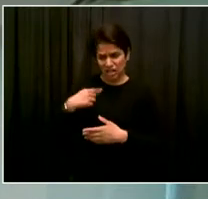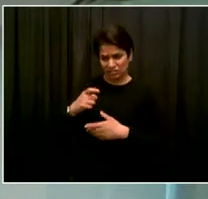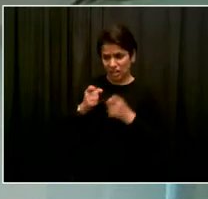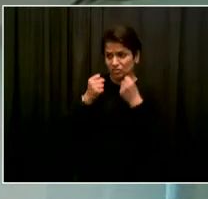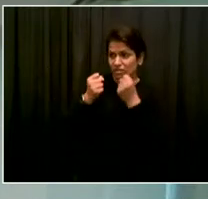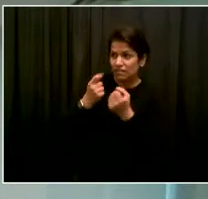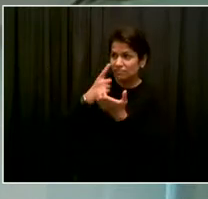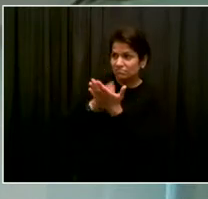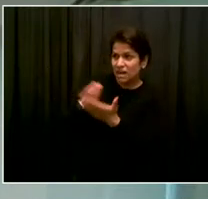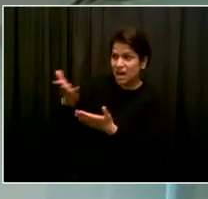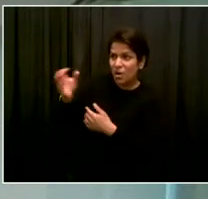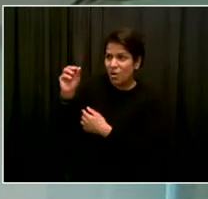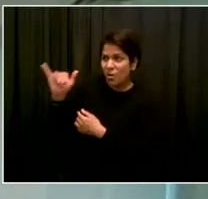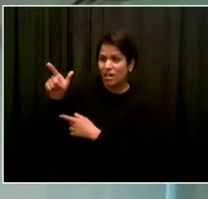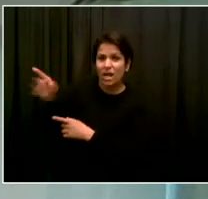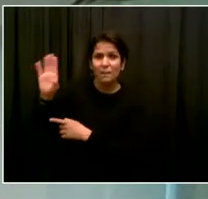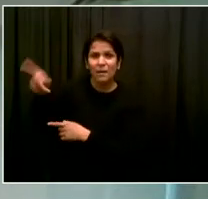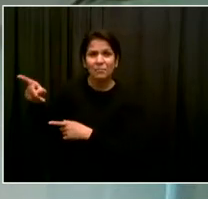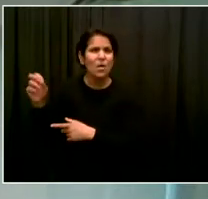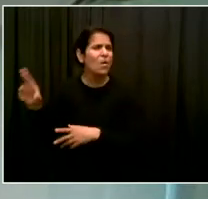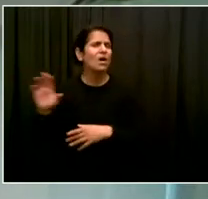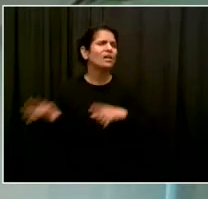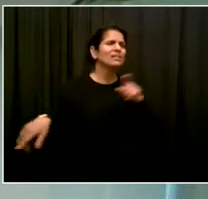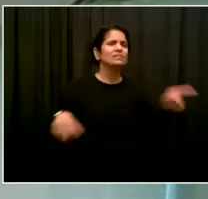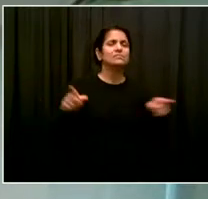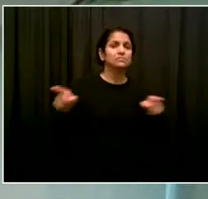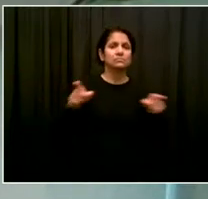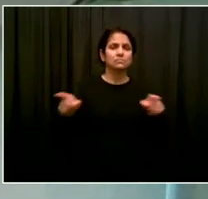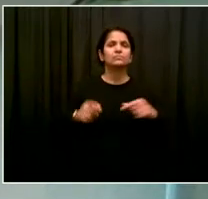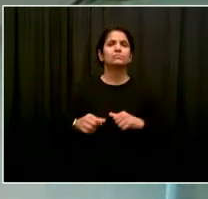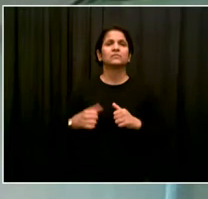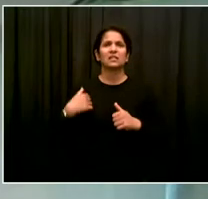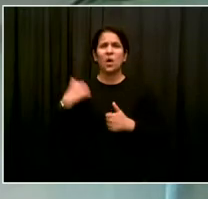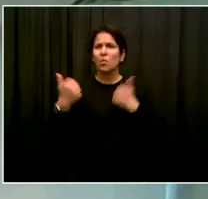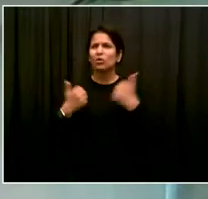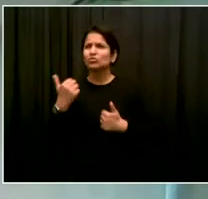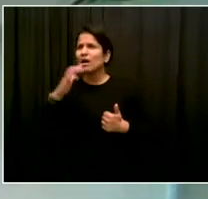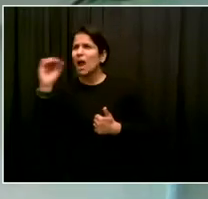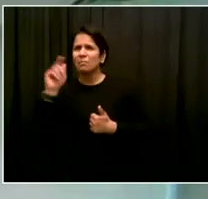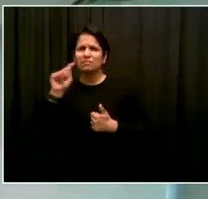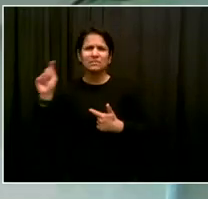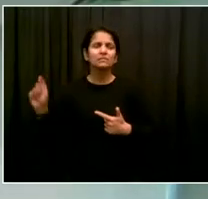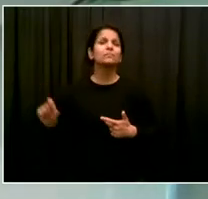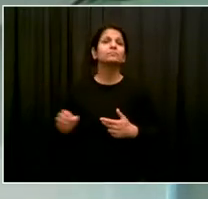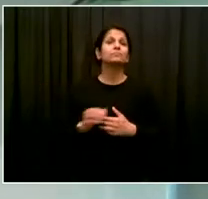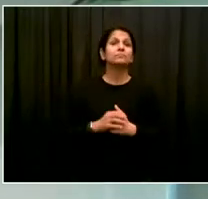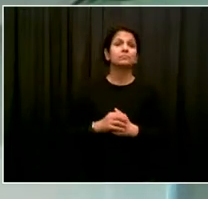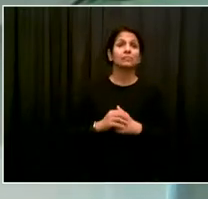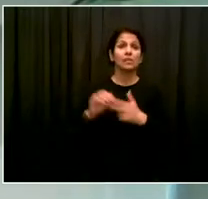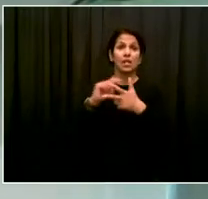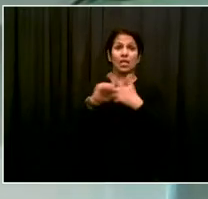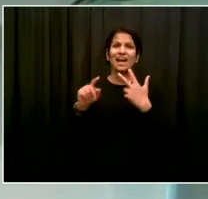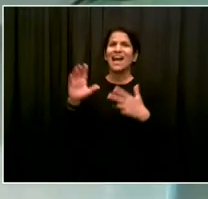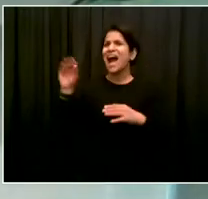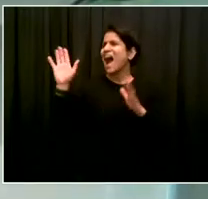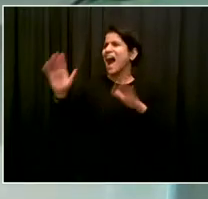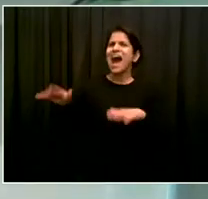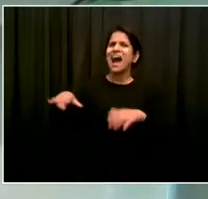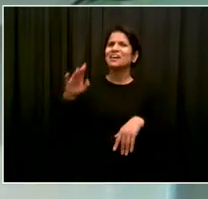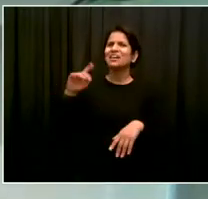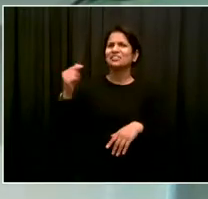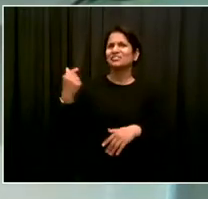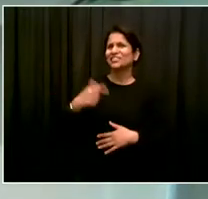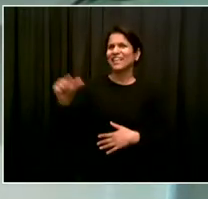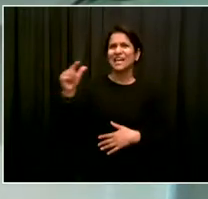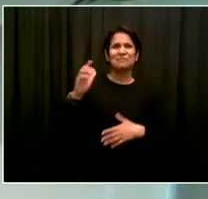against for one company as opposed to another, the statements that suggest that these are green partners, these companies are